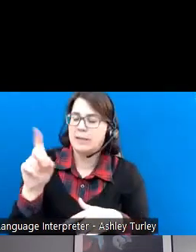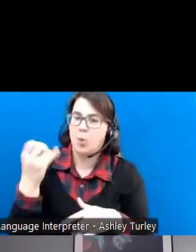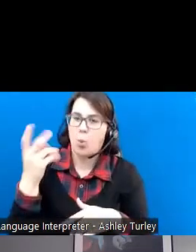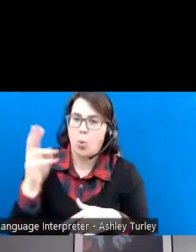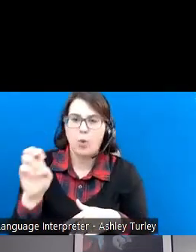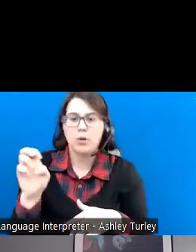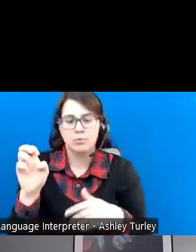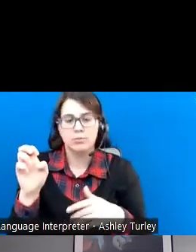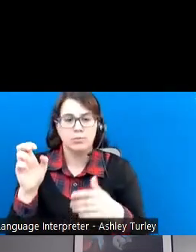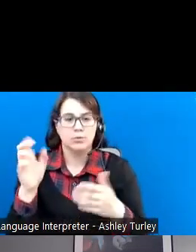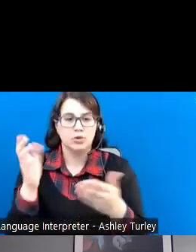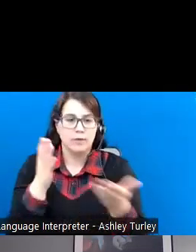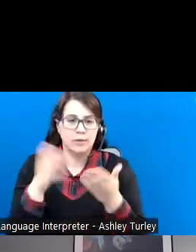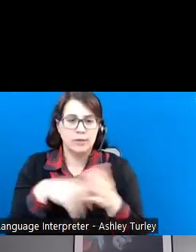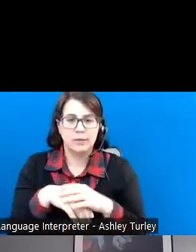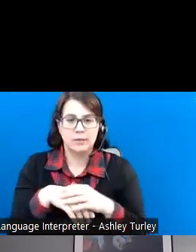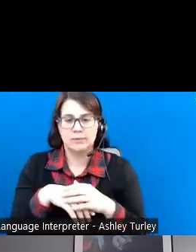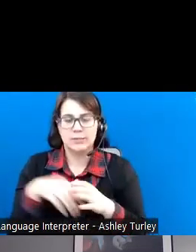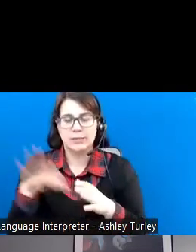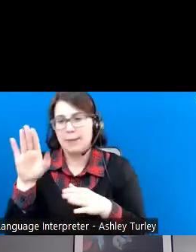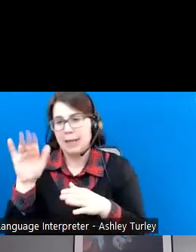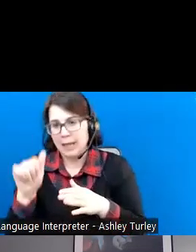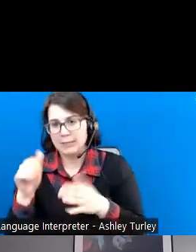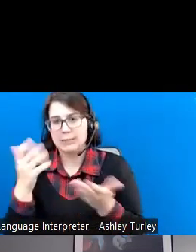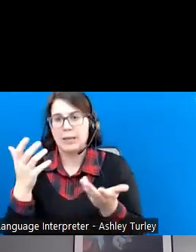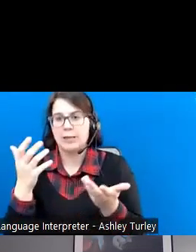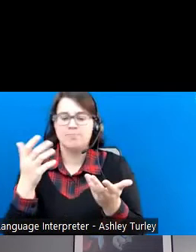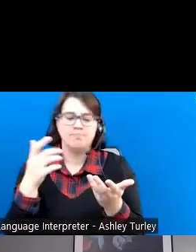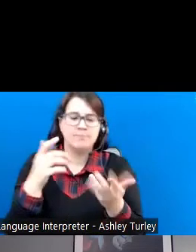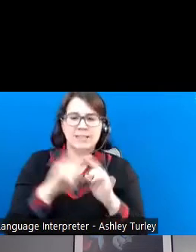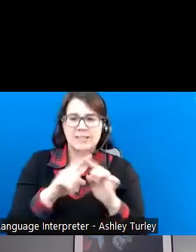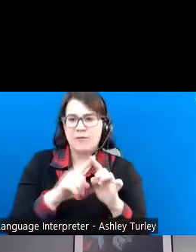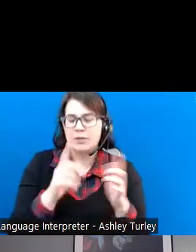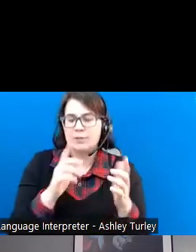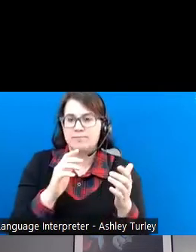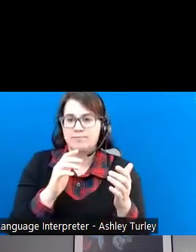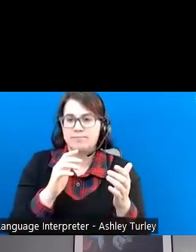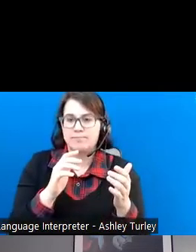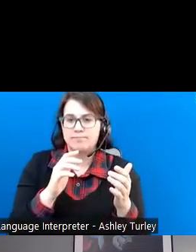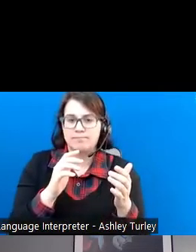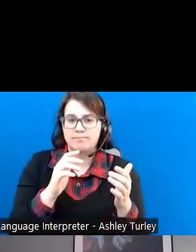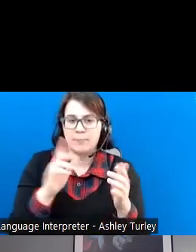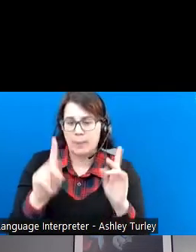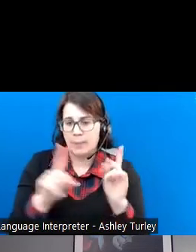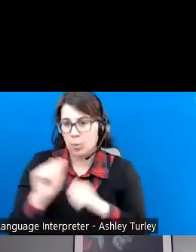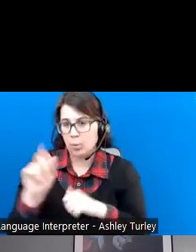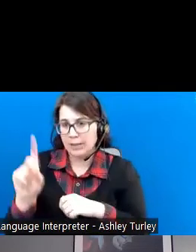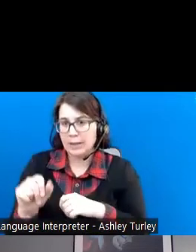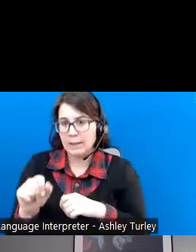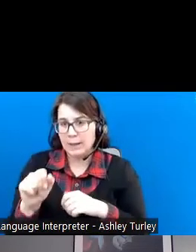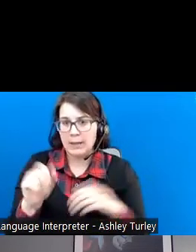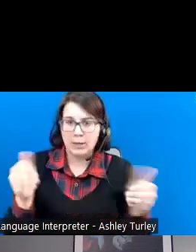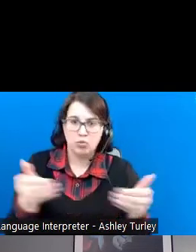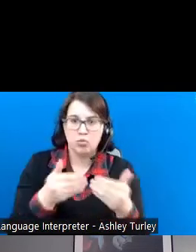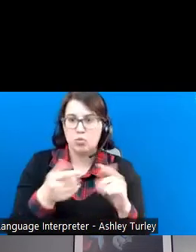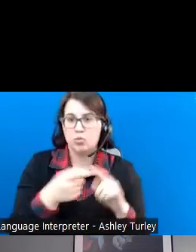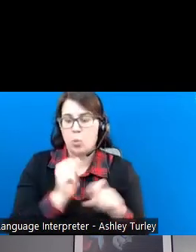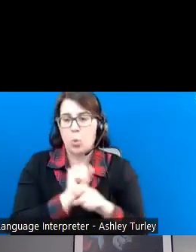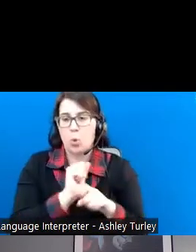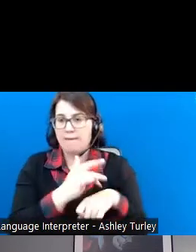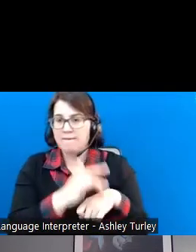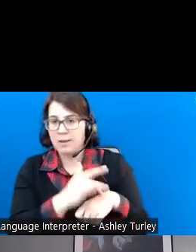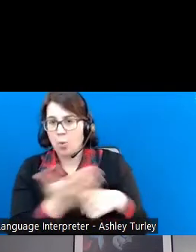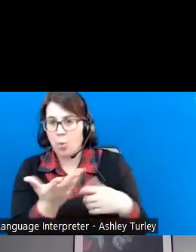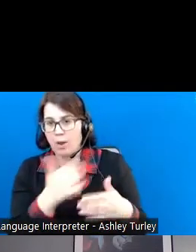short. But basically, these are designed to introduce individuals with disabilities to types of work that are available in their